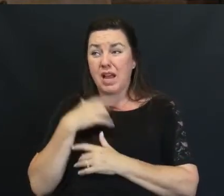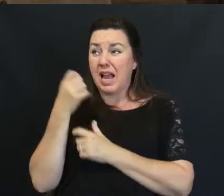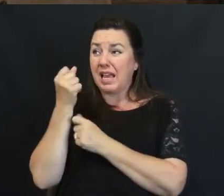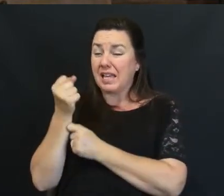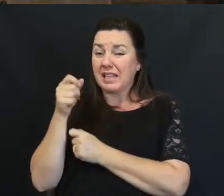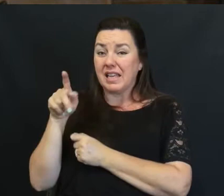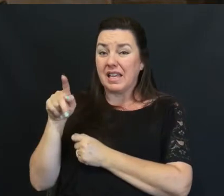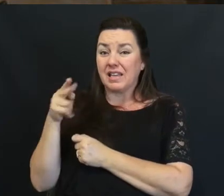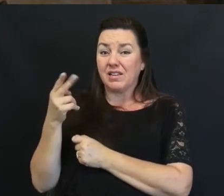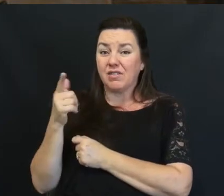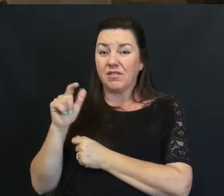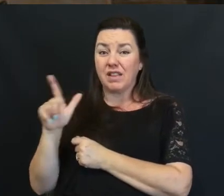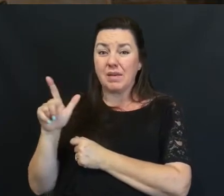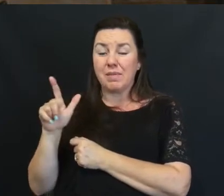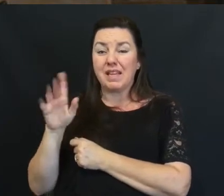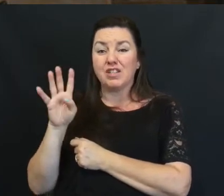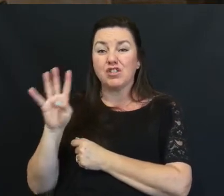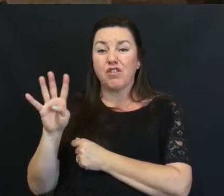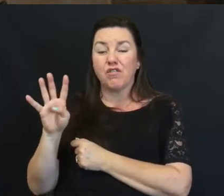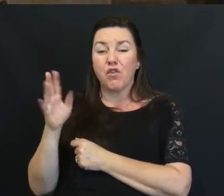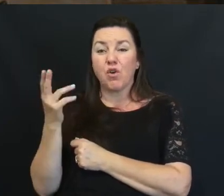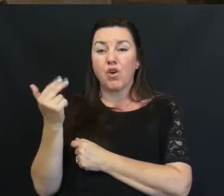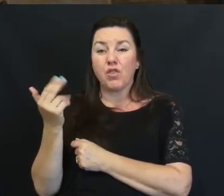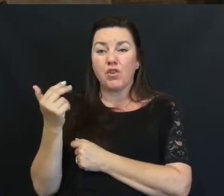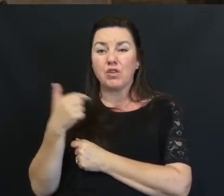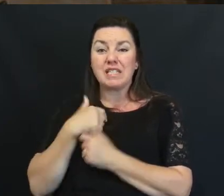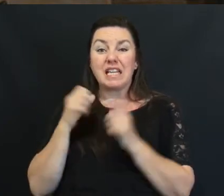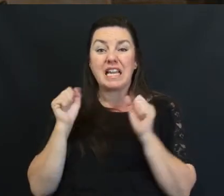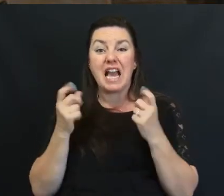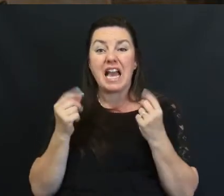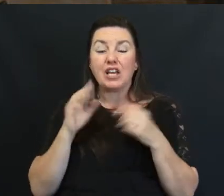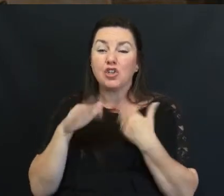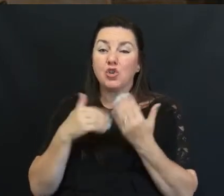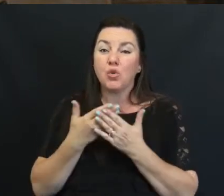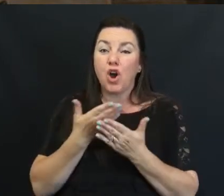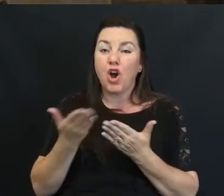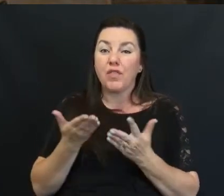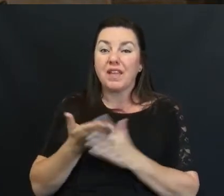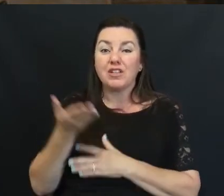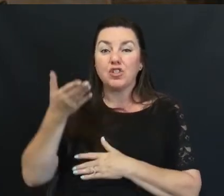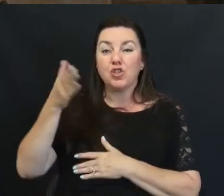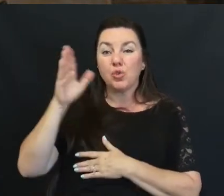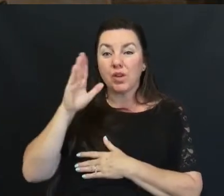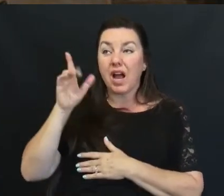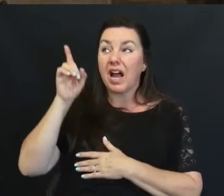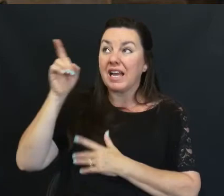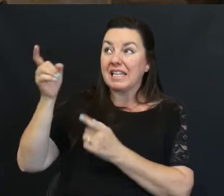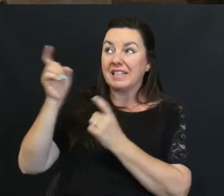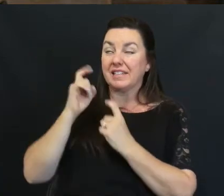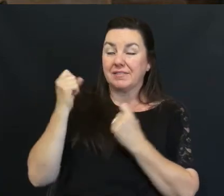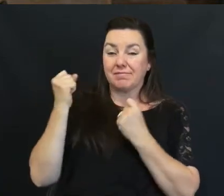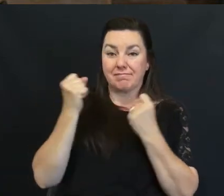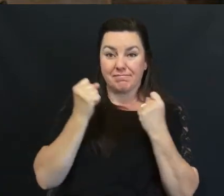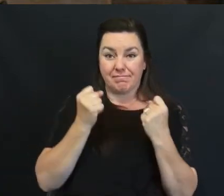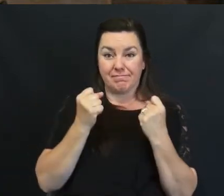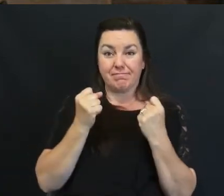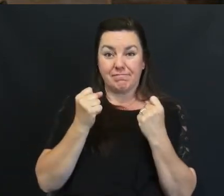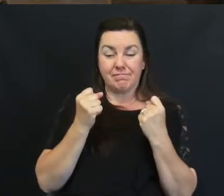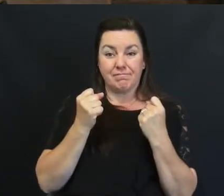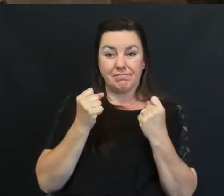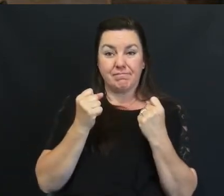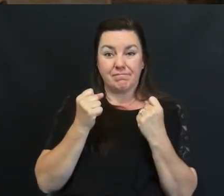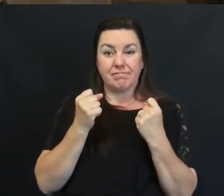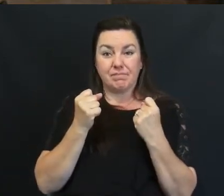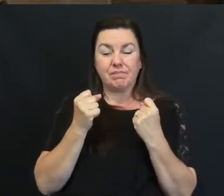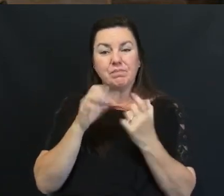Philippians 4.13 I can do all things Through God Who strengthens me I've learned